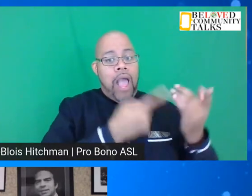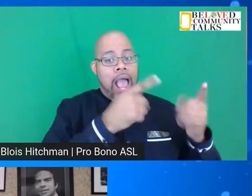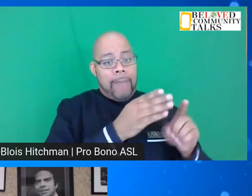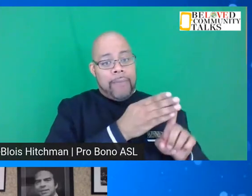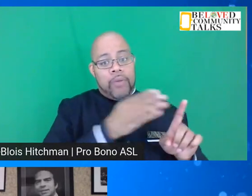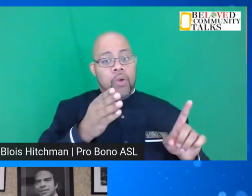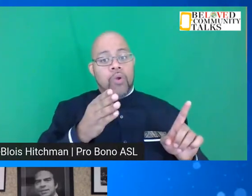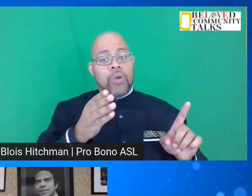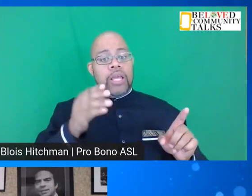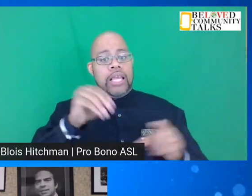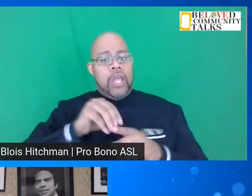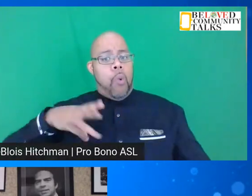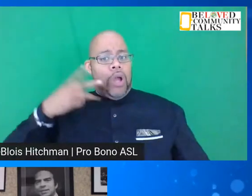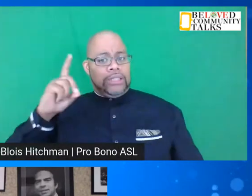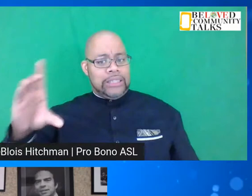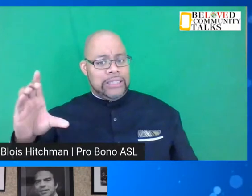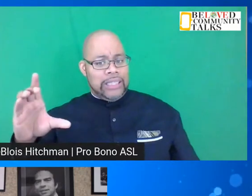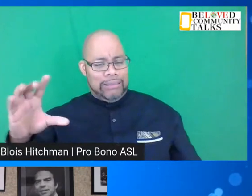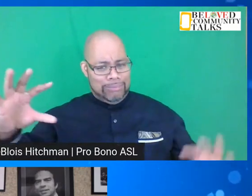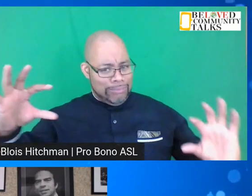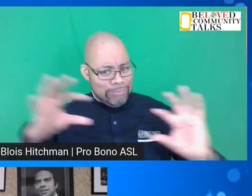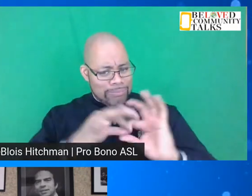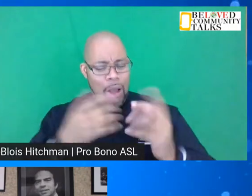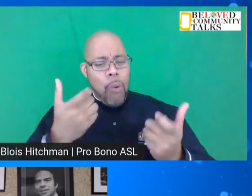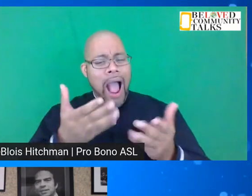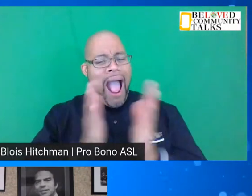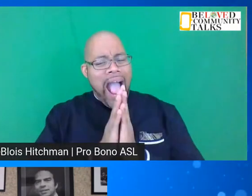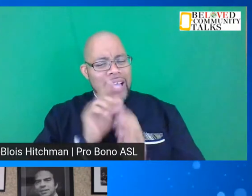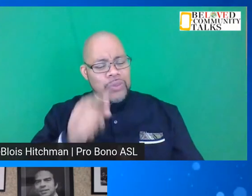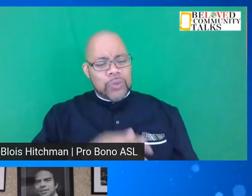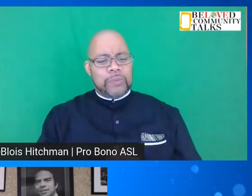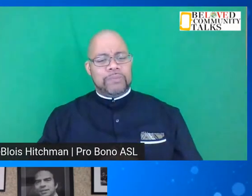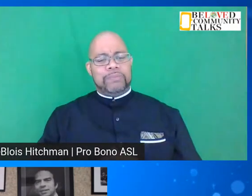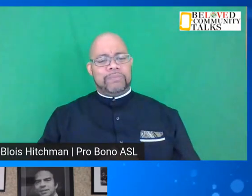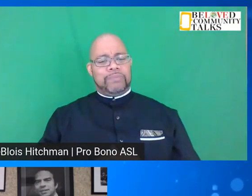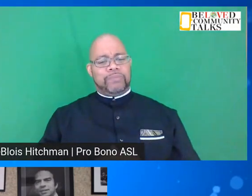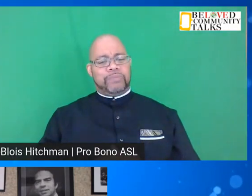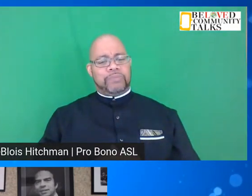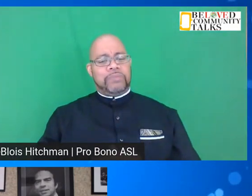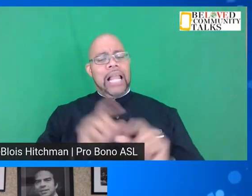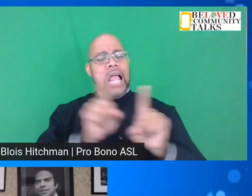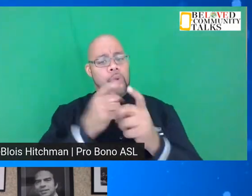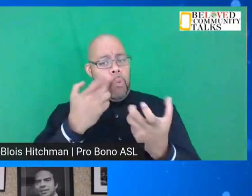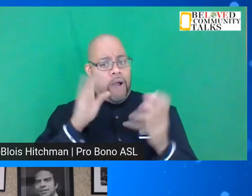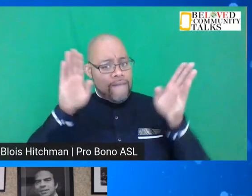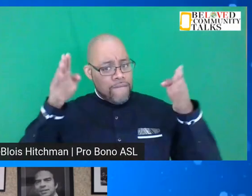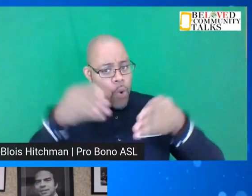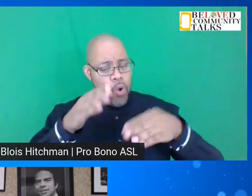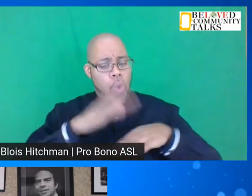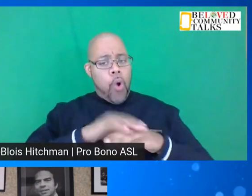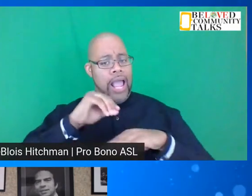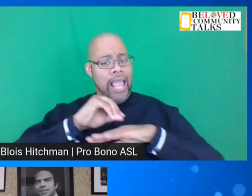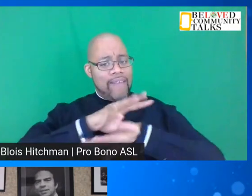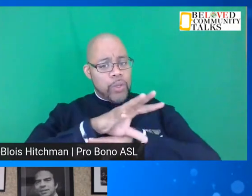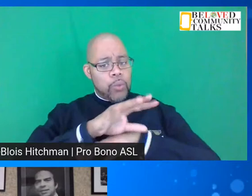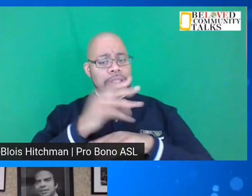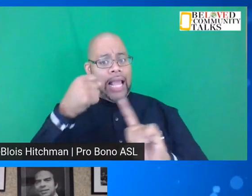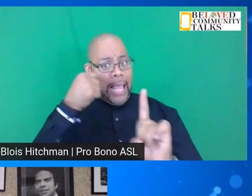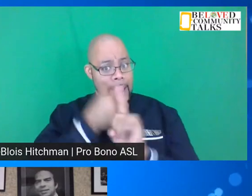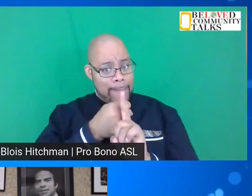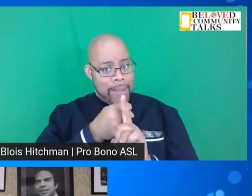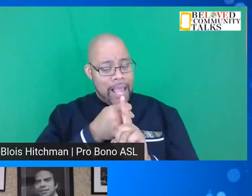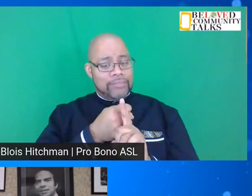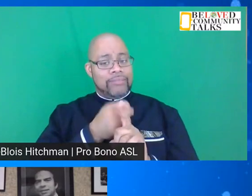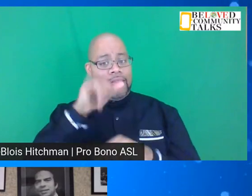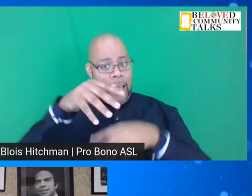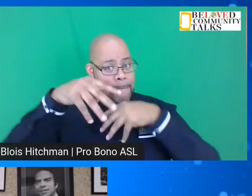what would happen in Washington, D.C. I just want to ask you, as we want to focus on the influence and the impact of